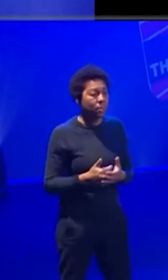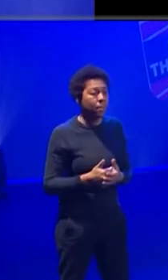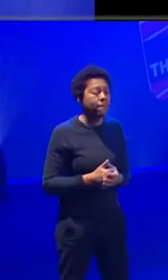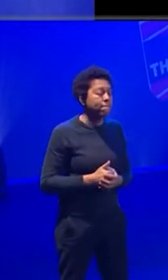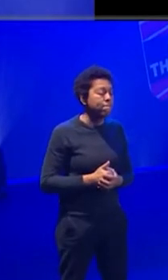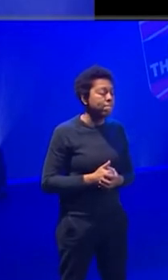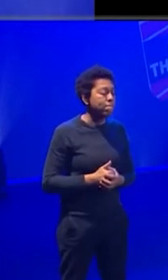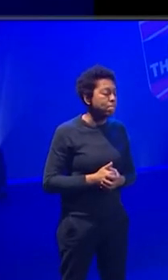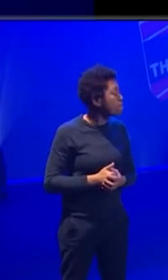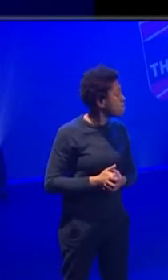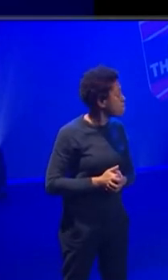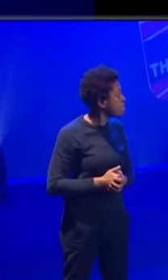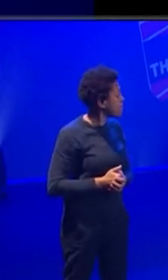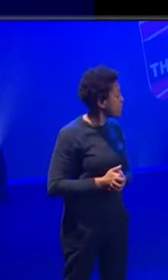was all.